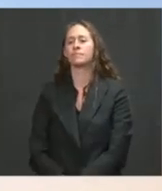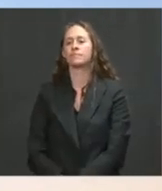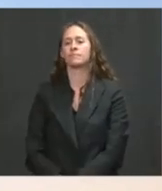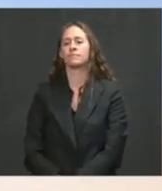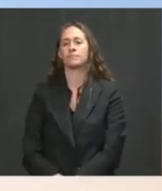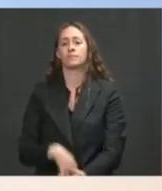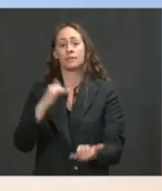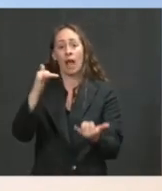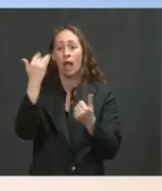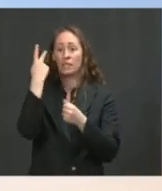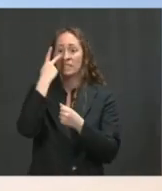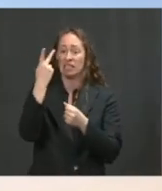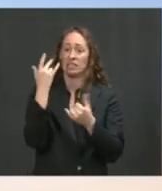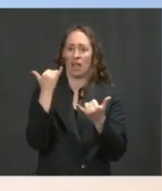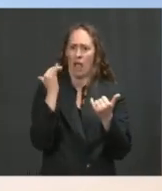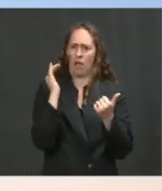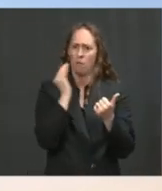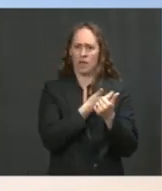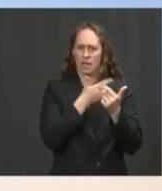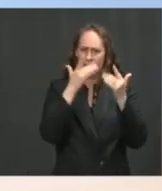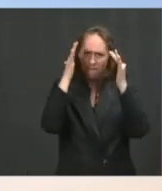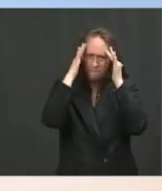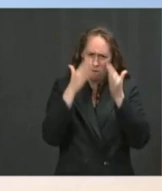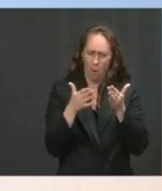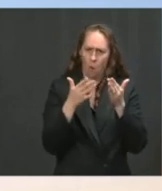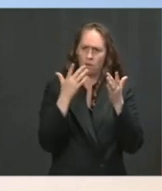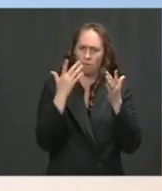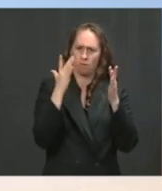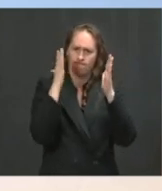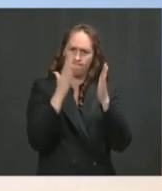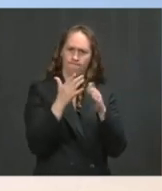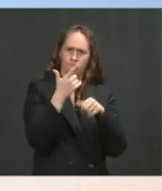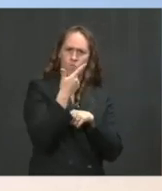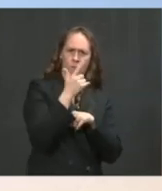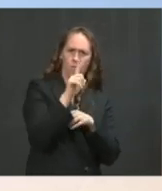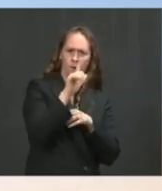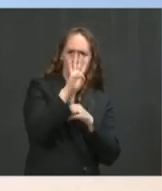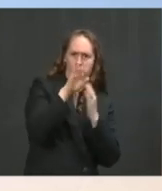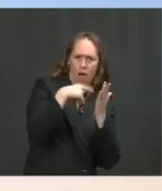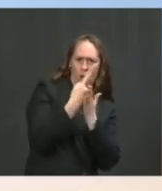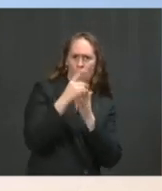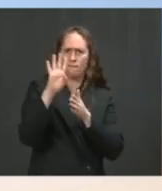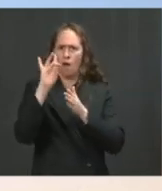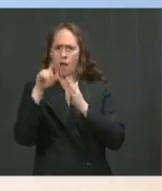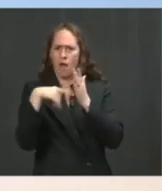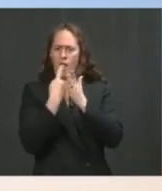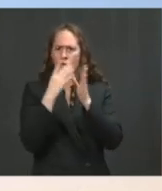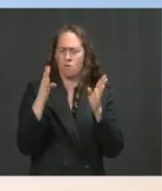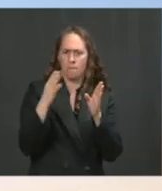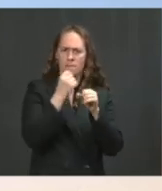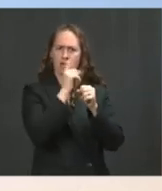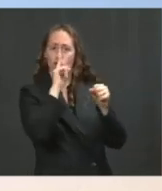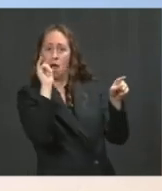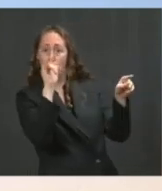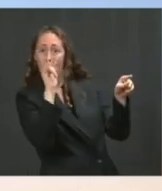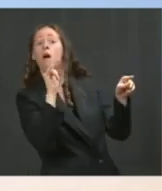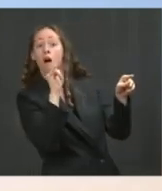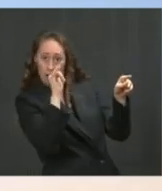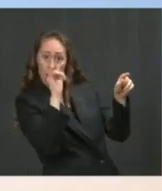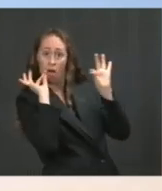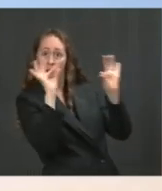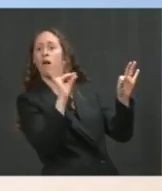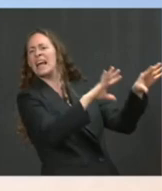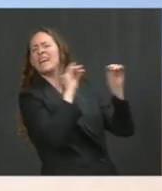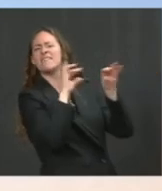48 hours has been securing the airport and ensuring that we can begin to expedite flights of both American citizens, SIV